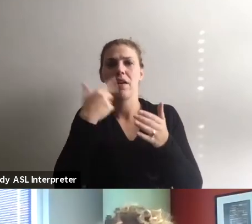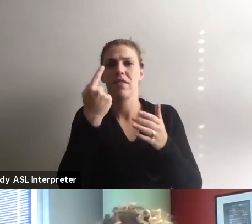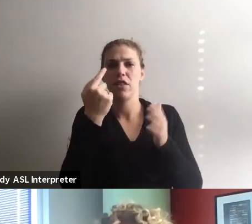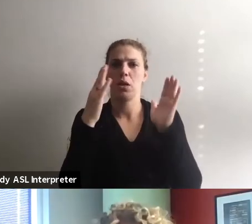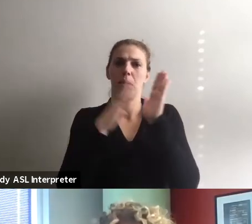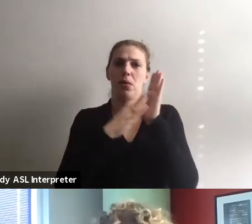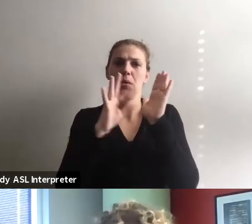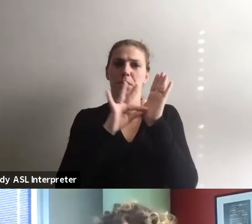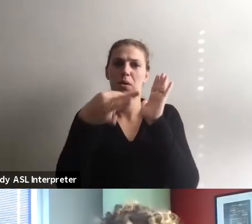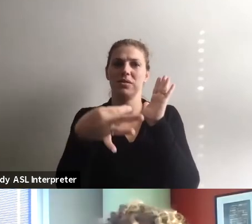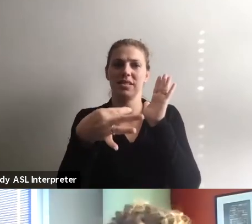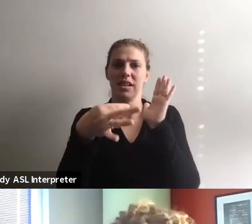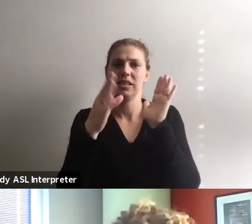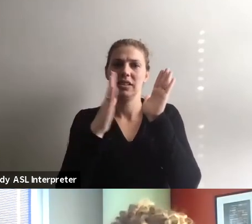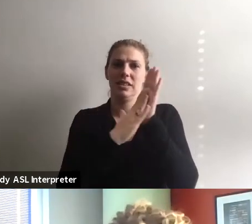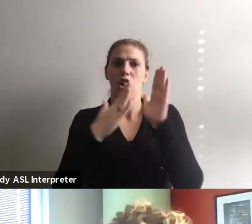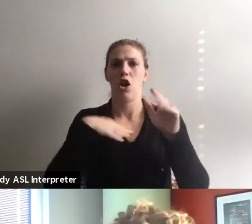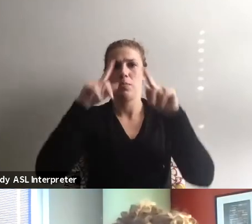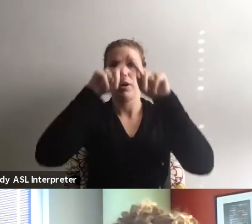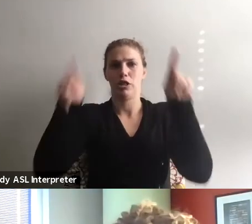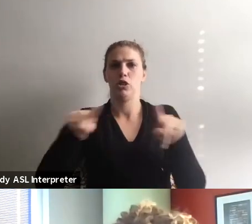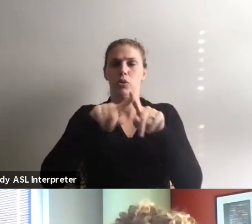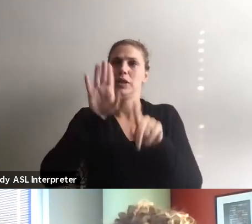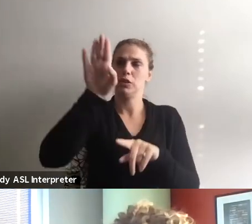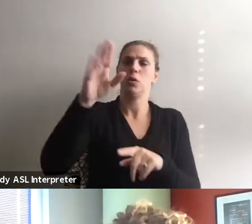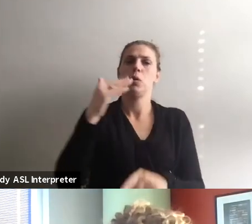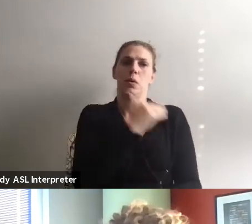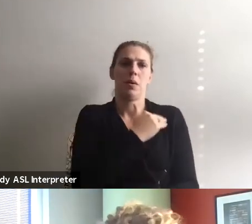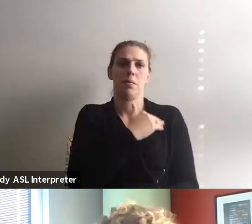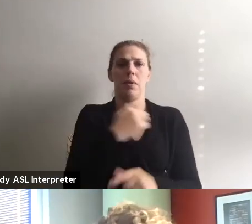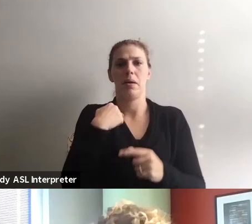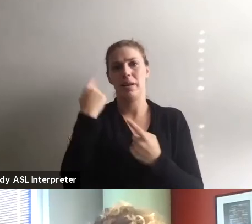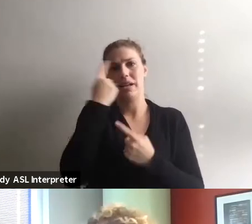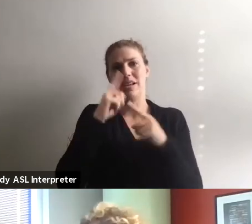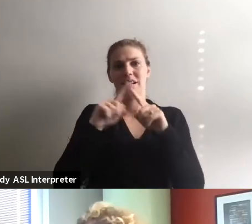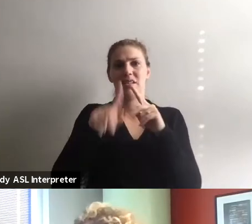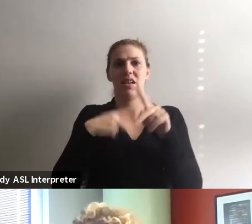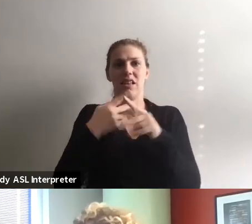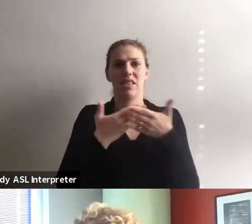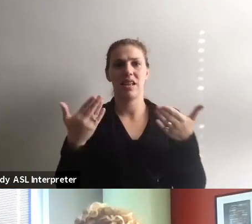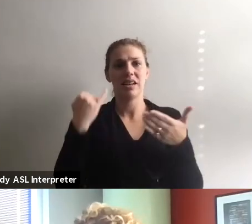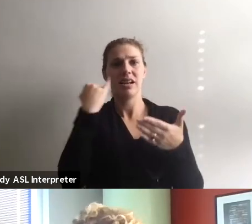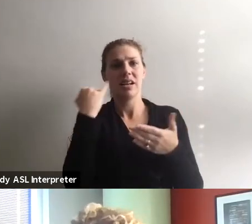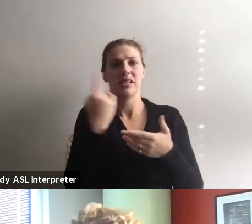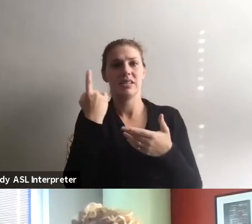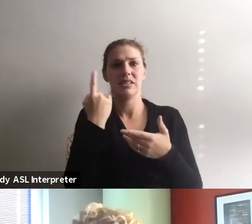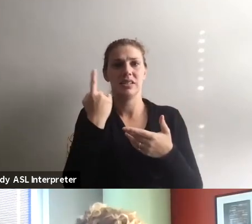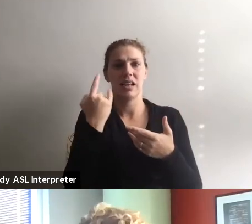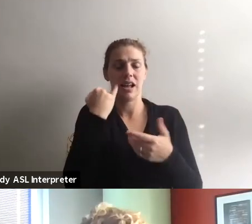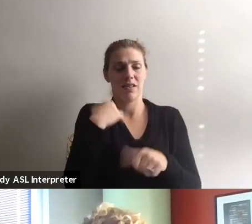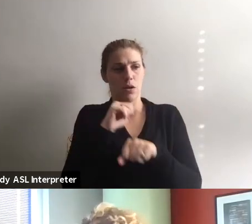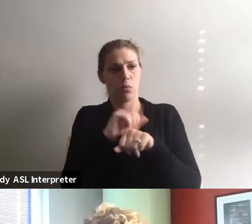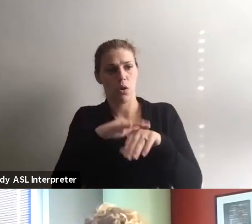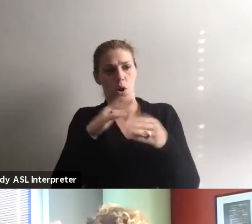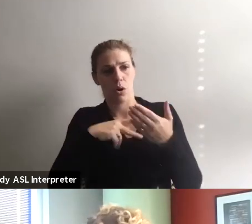handy post-it note, even on my screen, to remind myself to consider several different types of things whenever there are things that are relevant, like whenever I'm working on